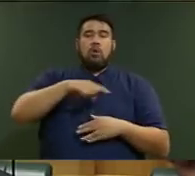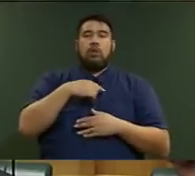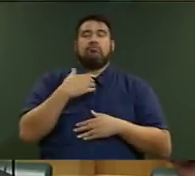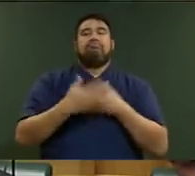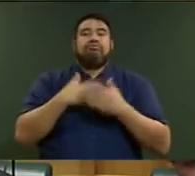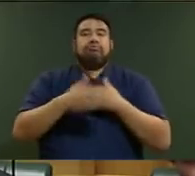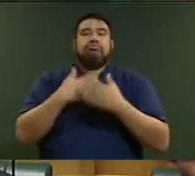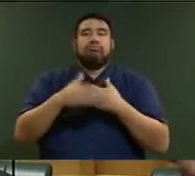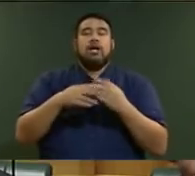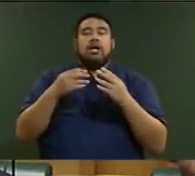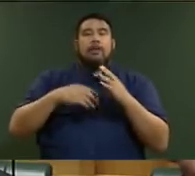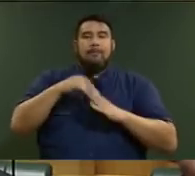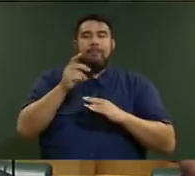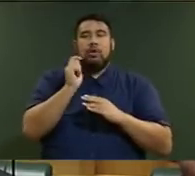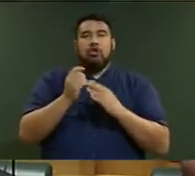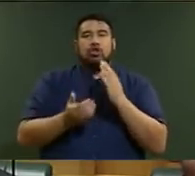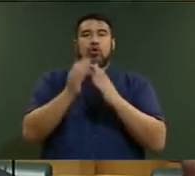It's for young Kiwi families.